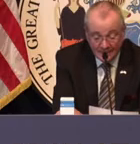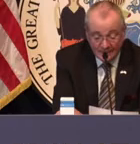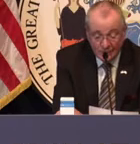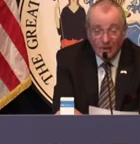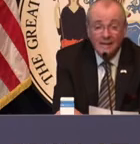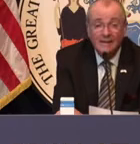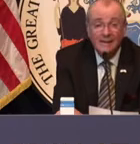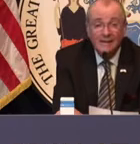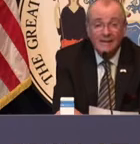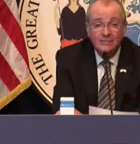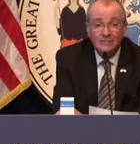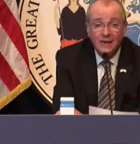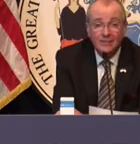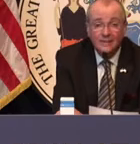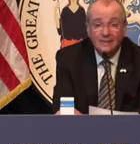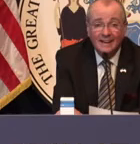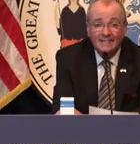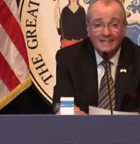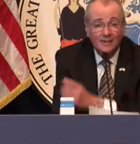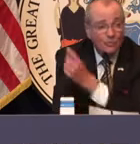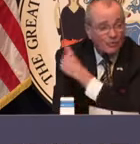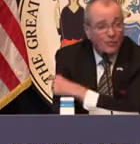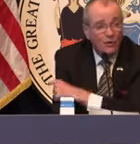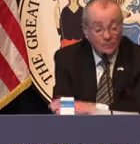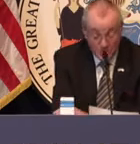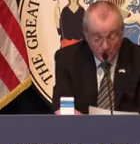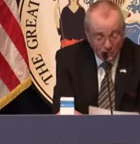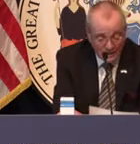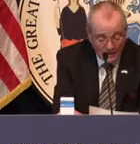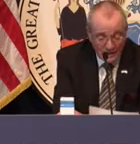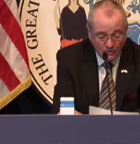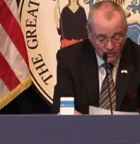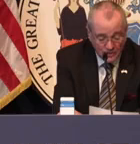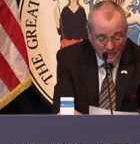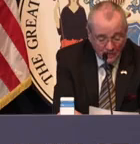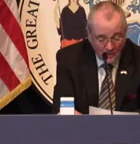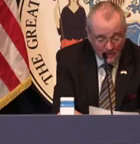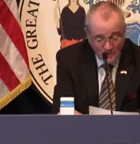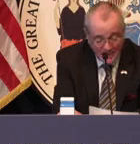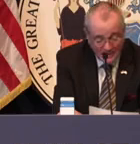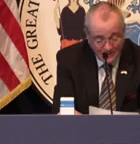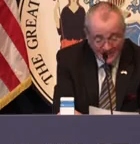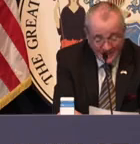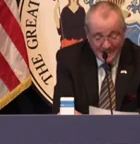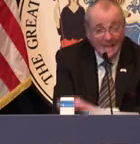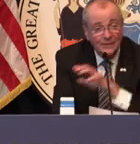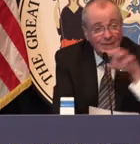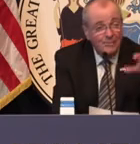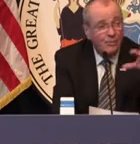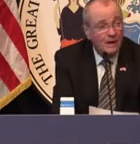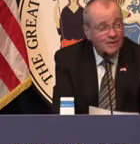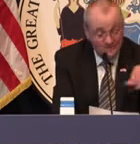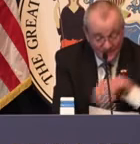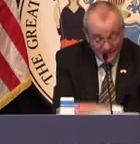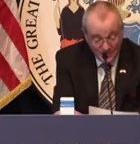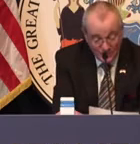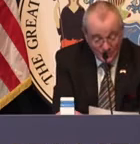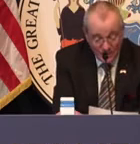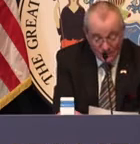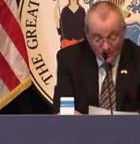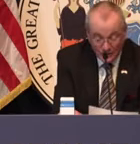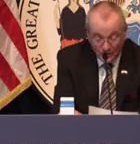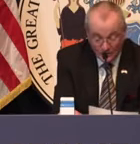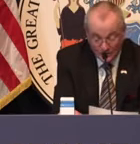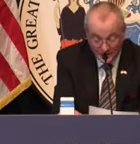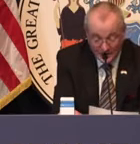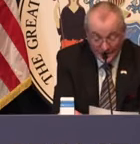Castaneda, who I have not only gotten to know before, but spoke, had the honor of speaking with yesterday. And he had them around him if